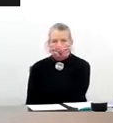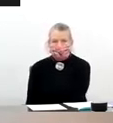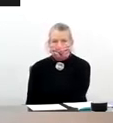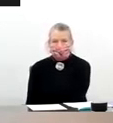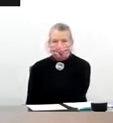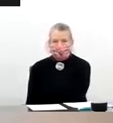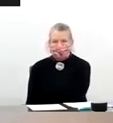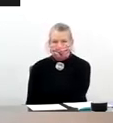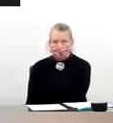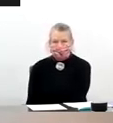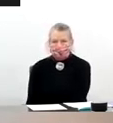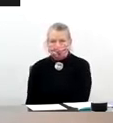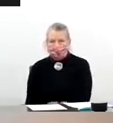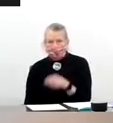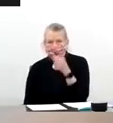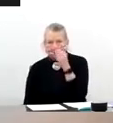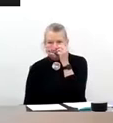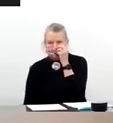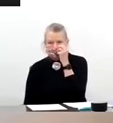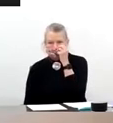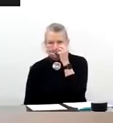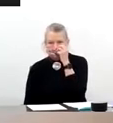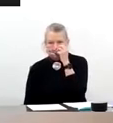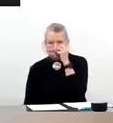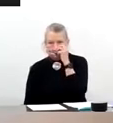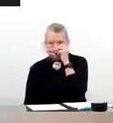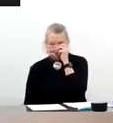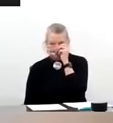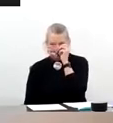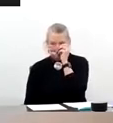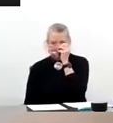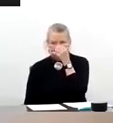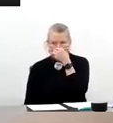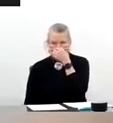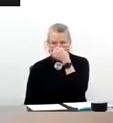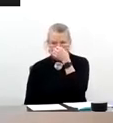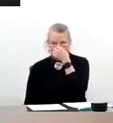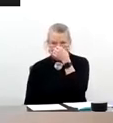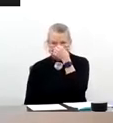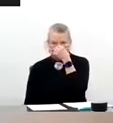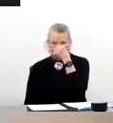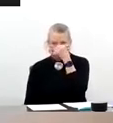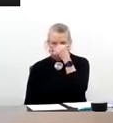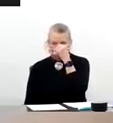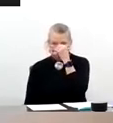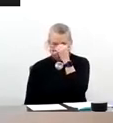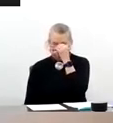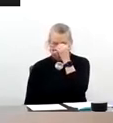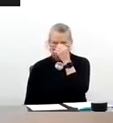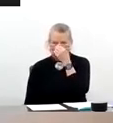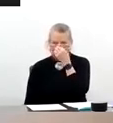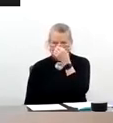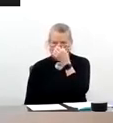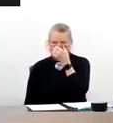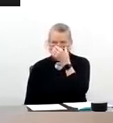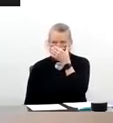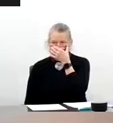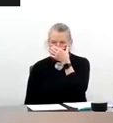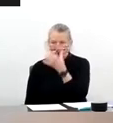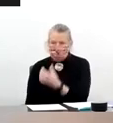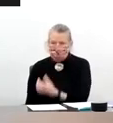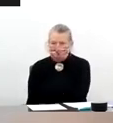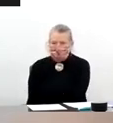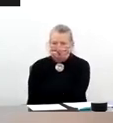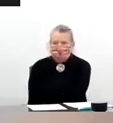So as I just outlined. the program to achieve the goals that we set, we put in